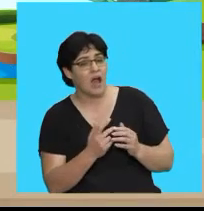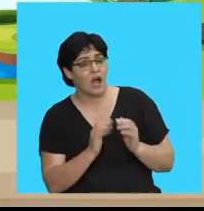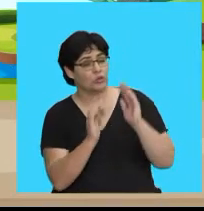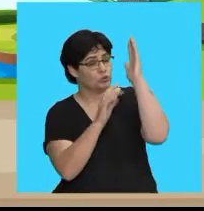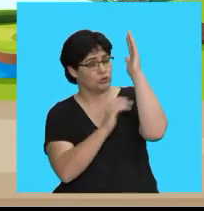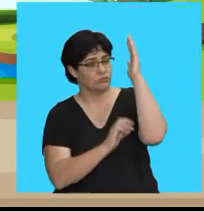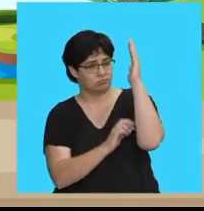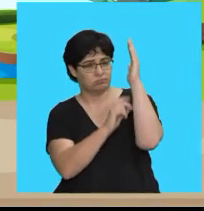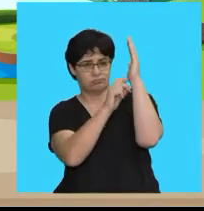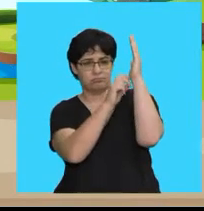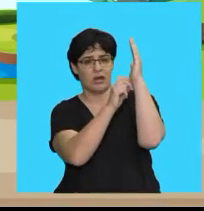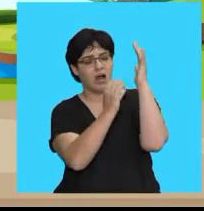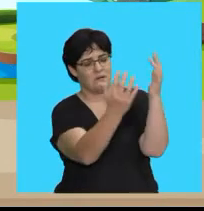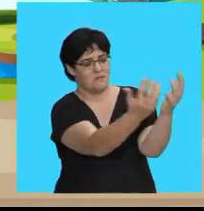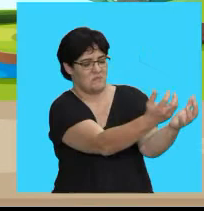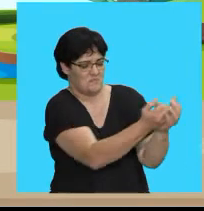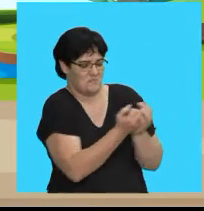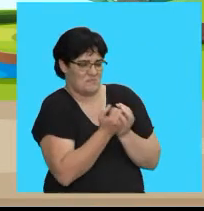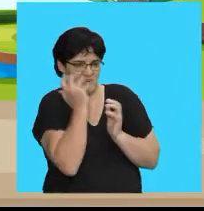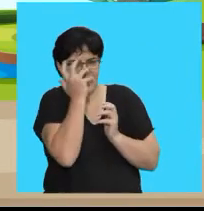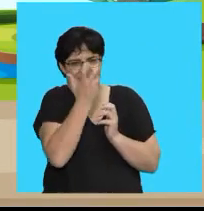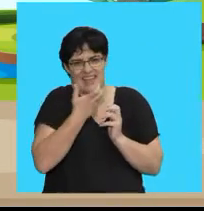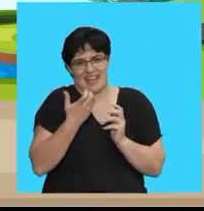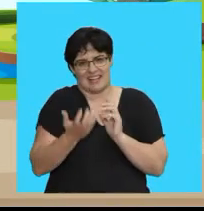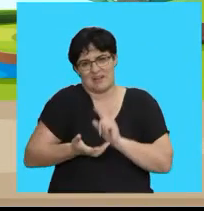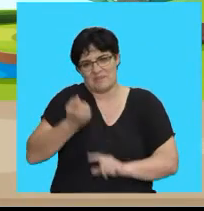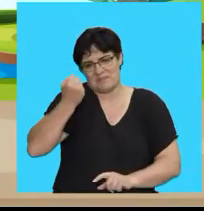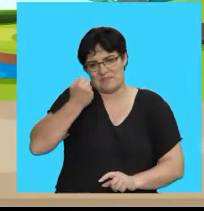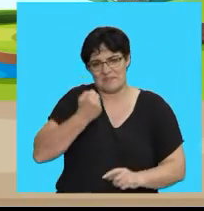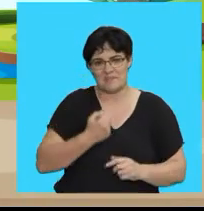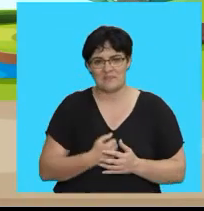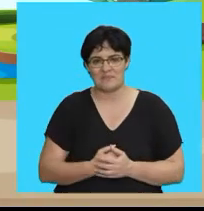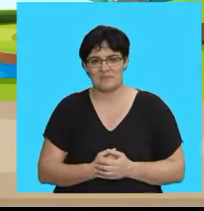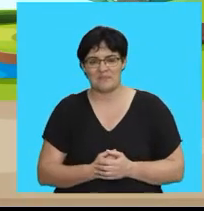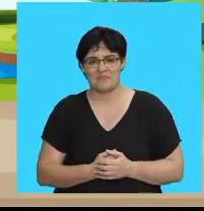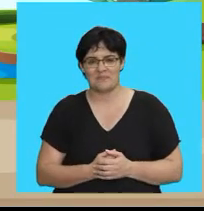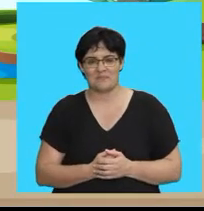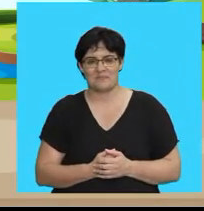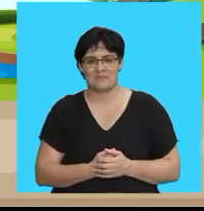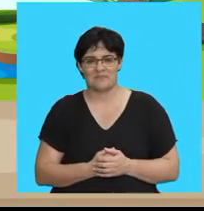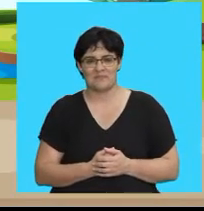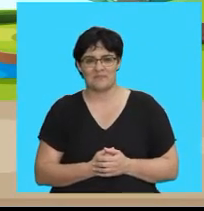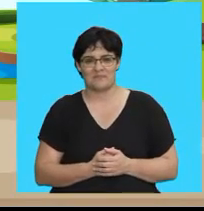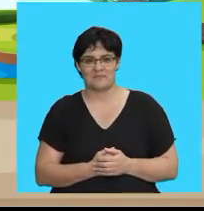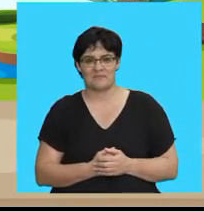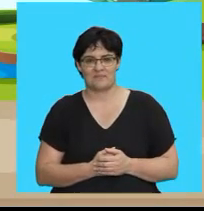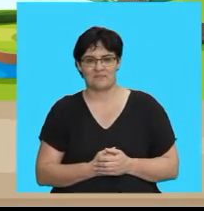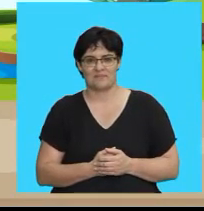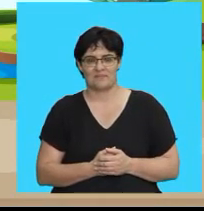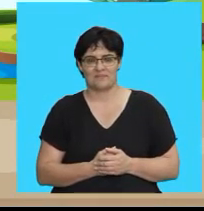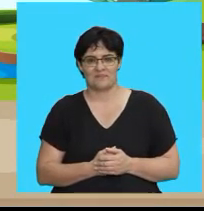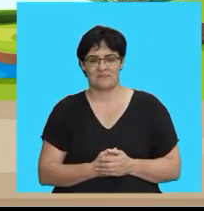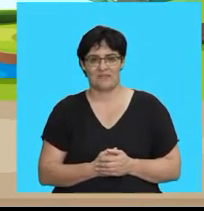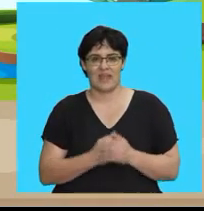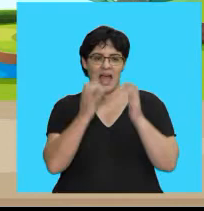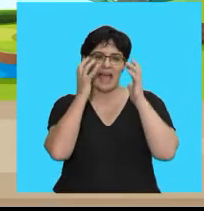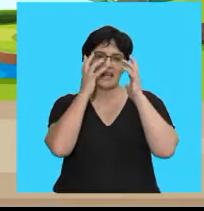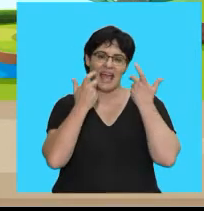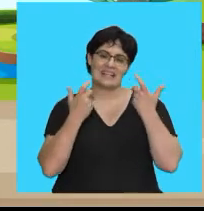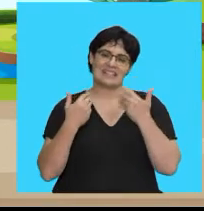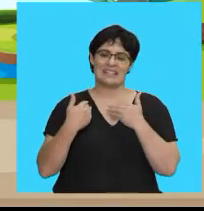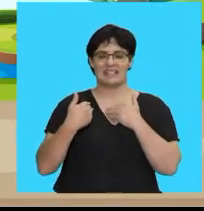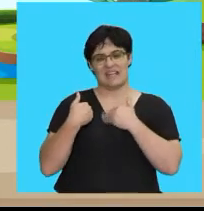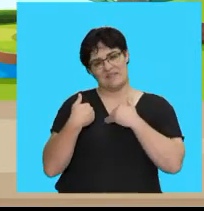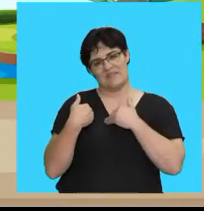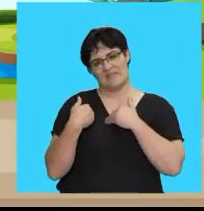up the tree And rescued the cat The fireman went up the tree And rescued the cat The